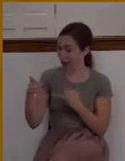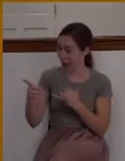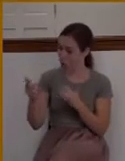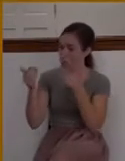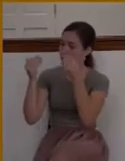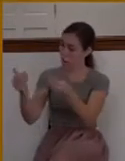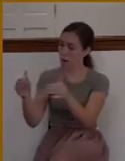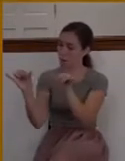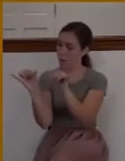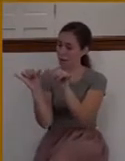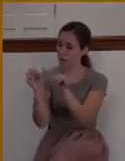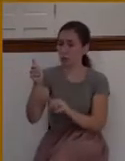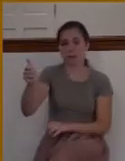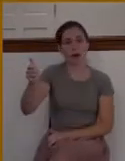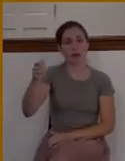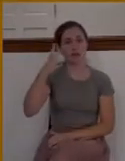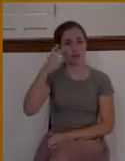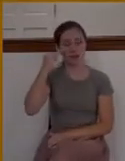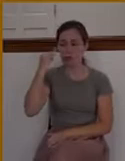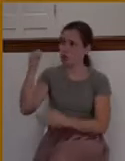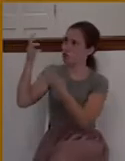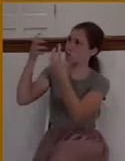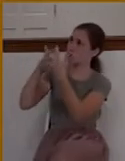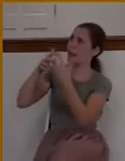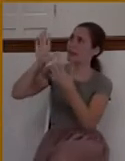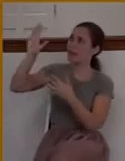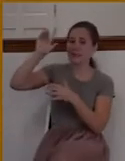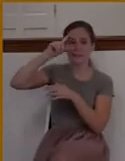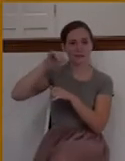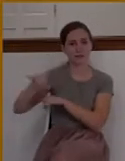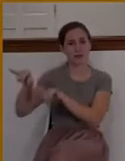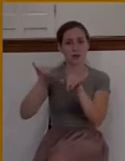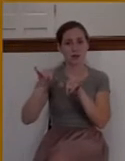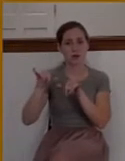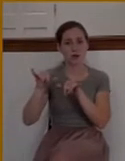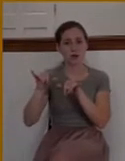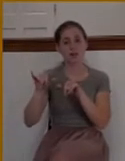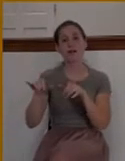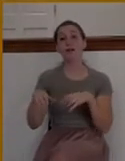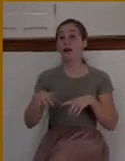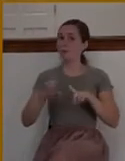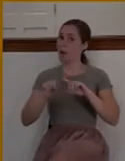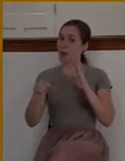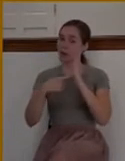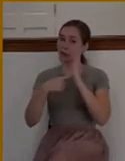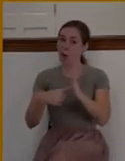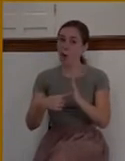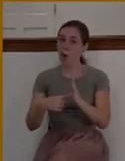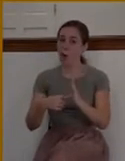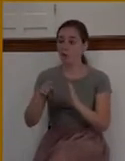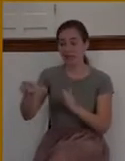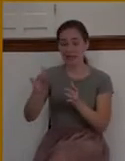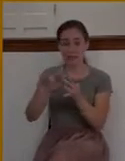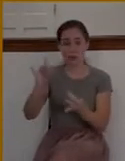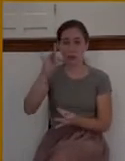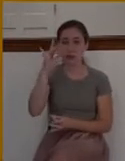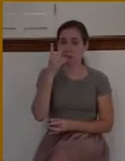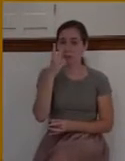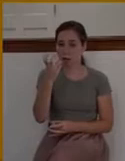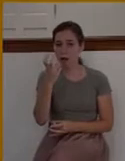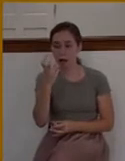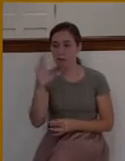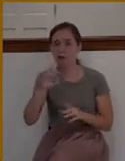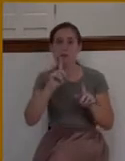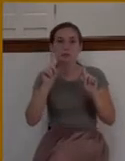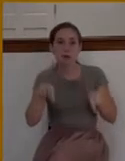show you how utterly blind this man is spiritually, in response to the commandments, this young man says, look,